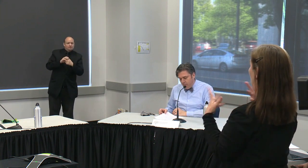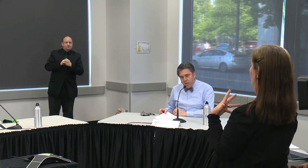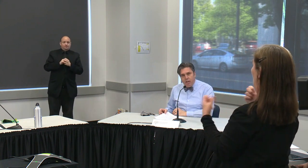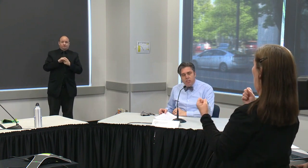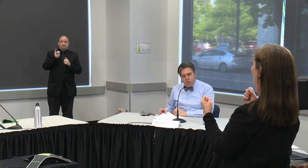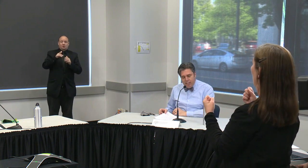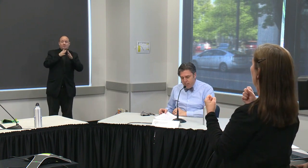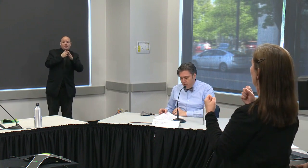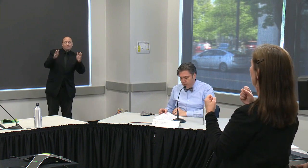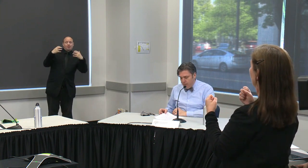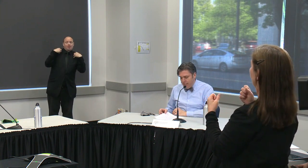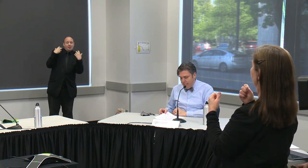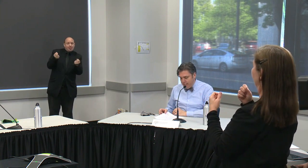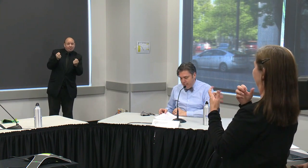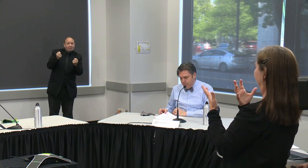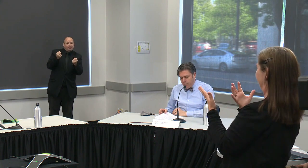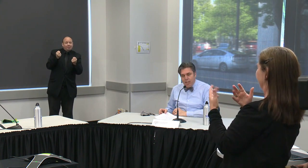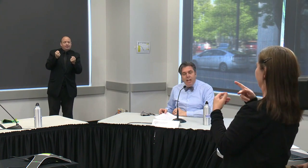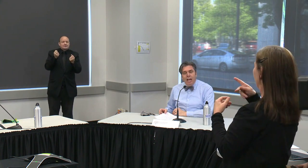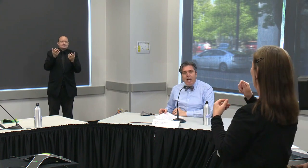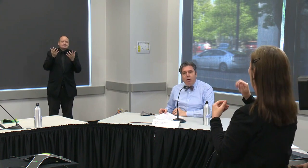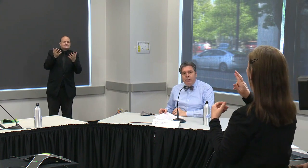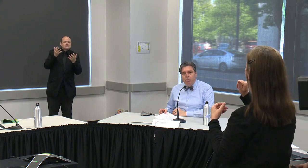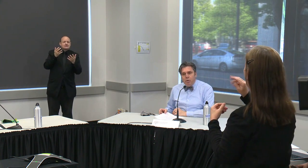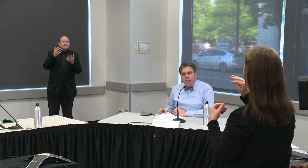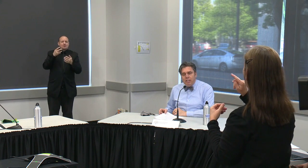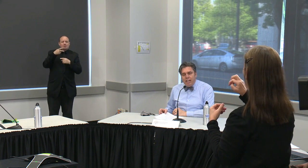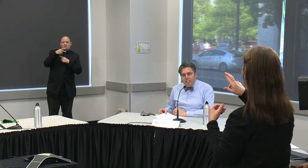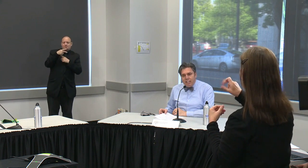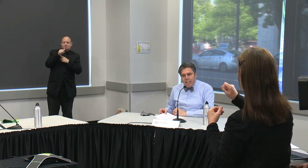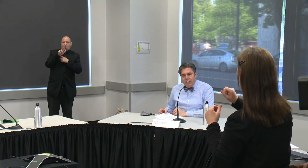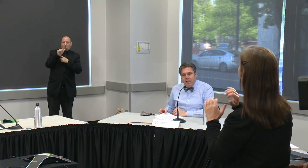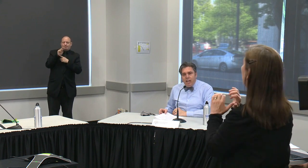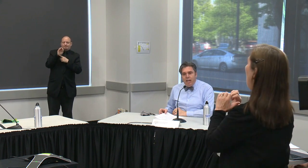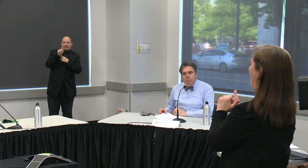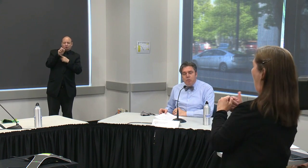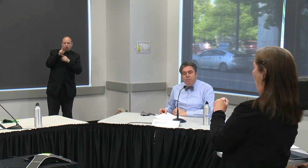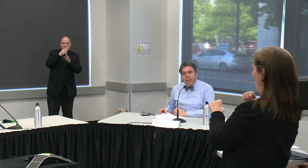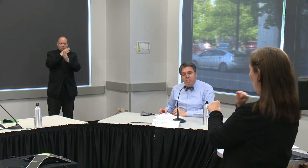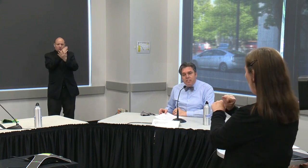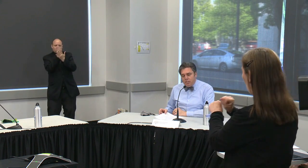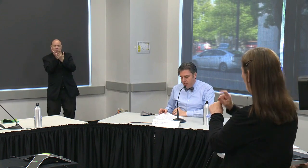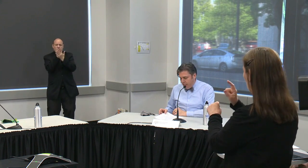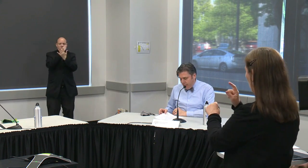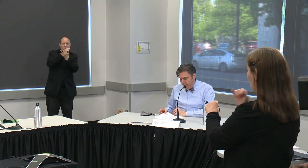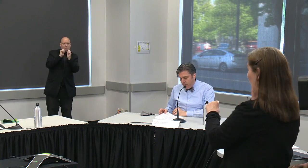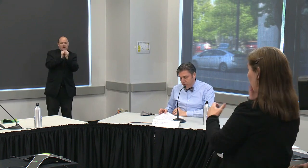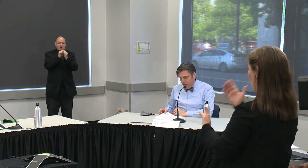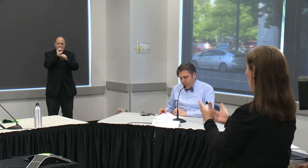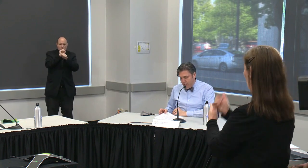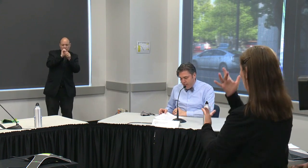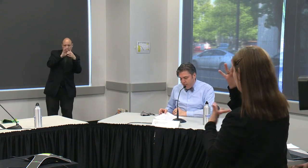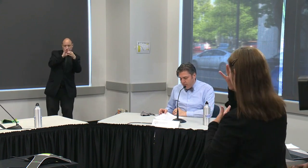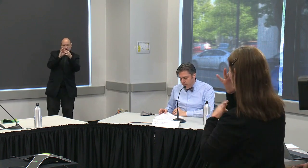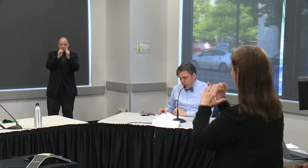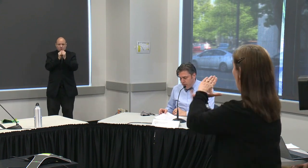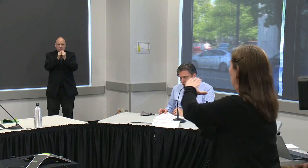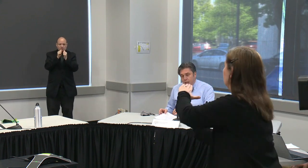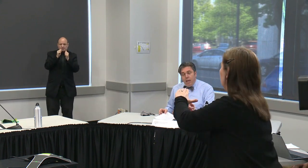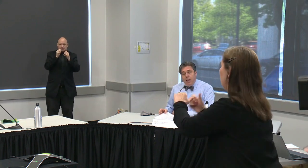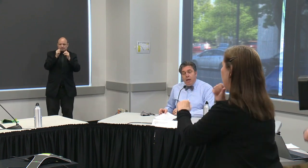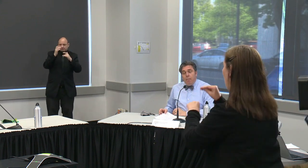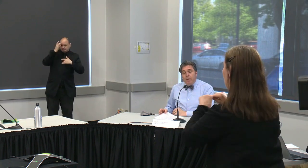behaving our strategy to expand testing how we will work to isolate new infections so that they don't spread it to others